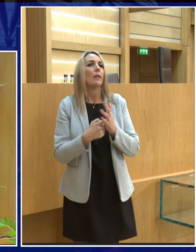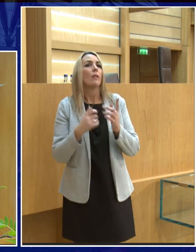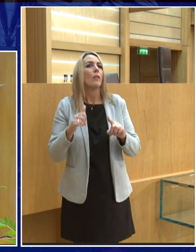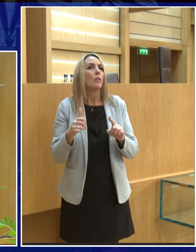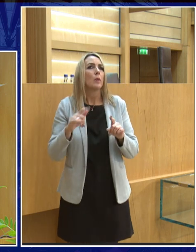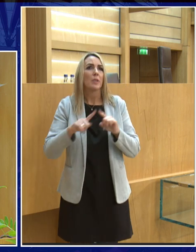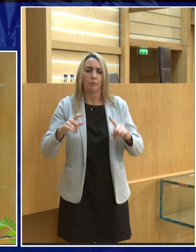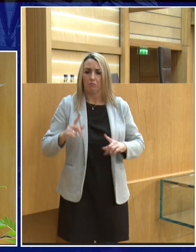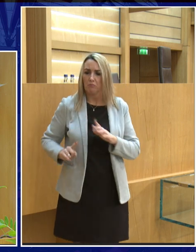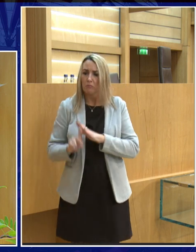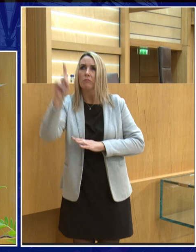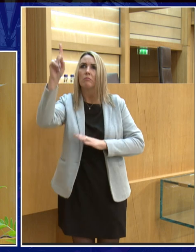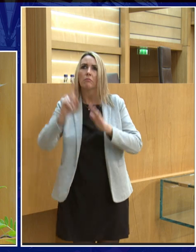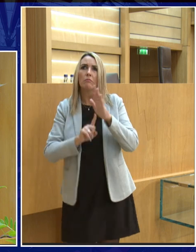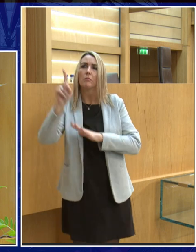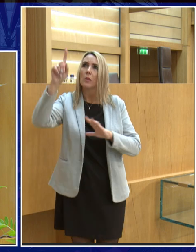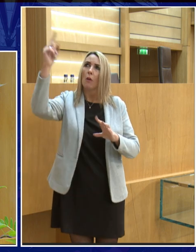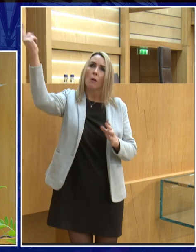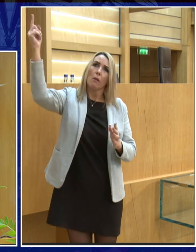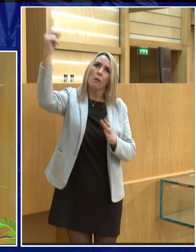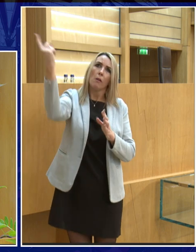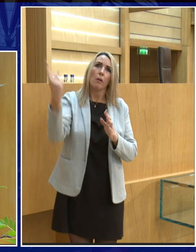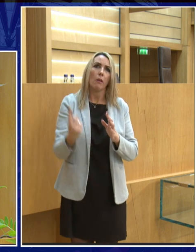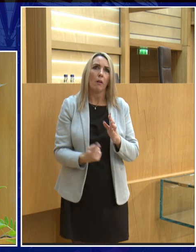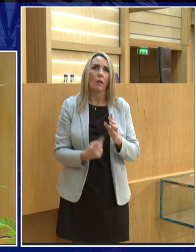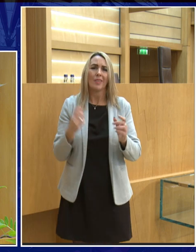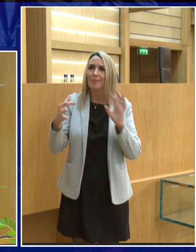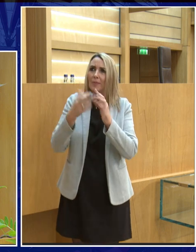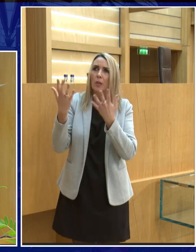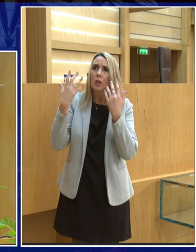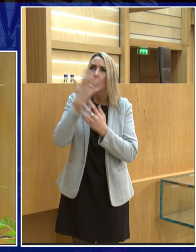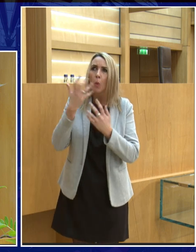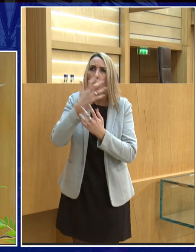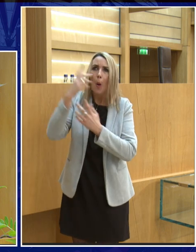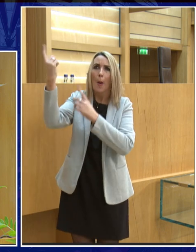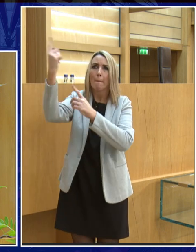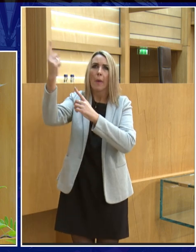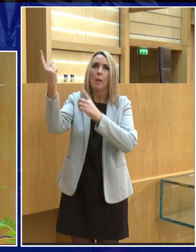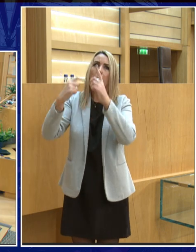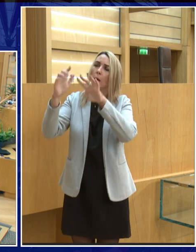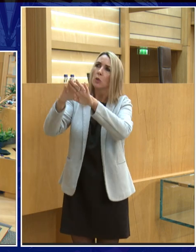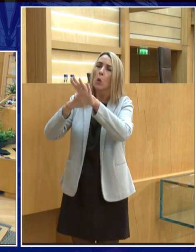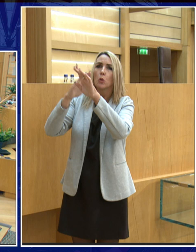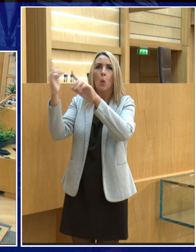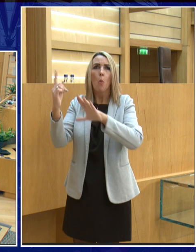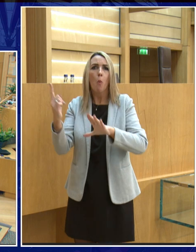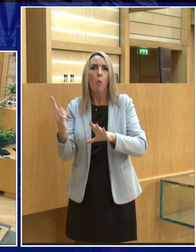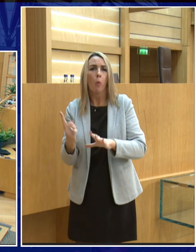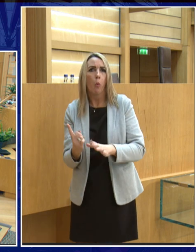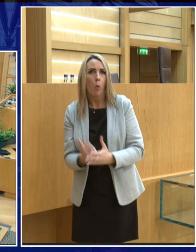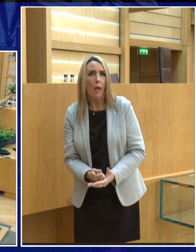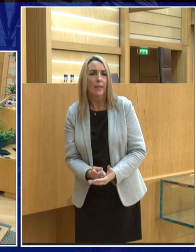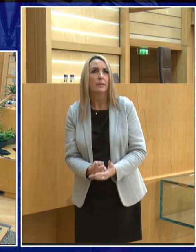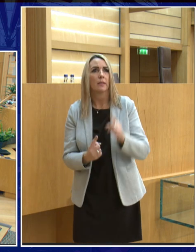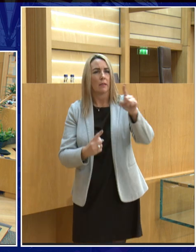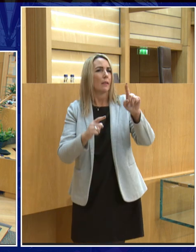spacecraft capsules coming to Earth they heat up in the Earth's atmosphere and that friction slows them down in Mars it's got a